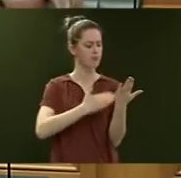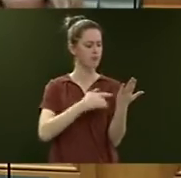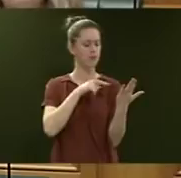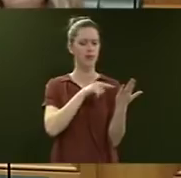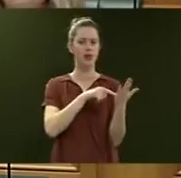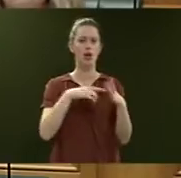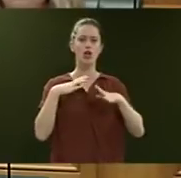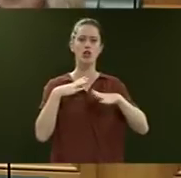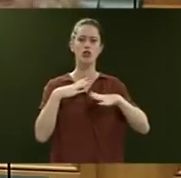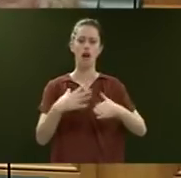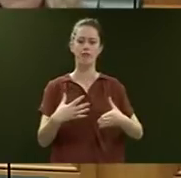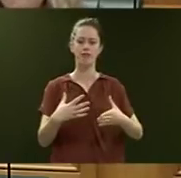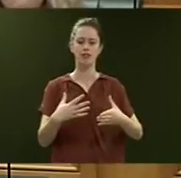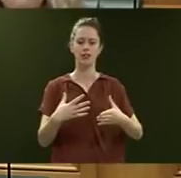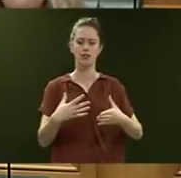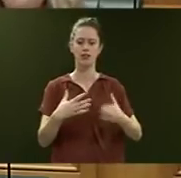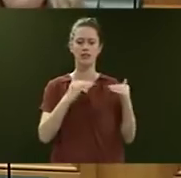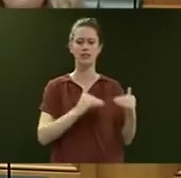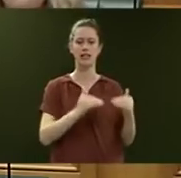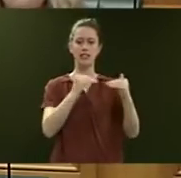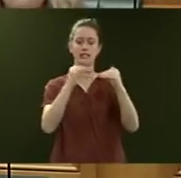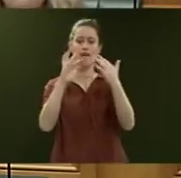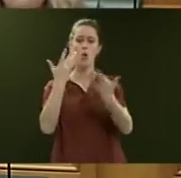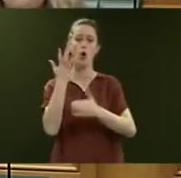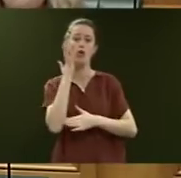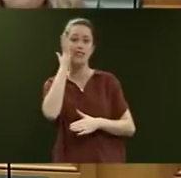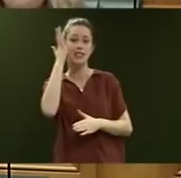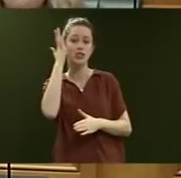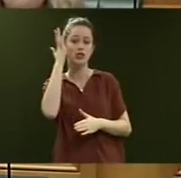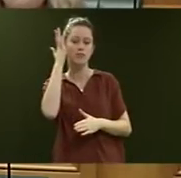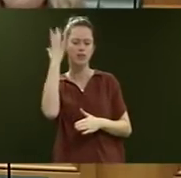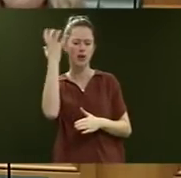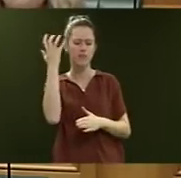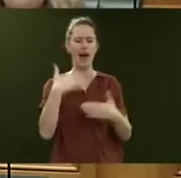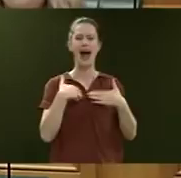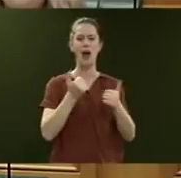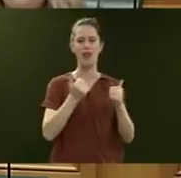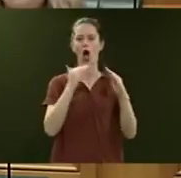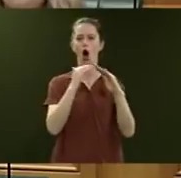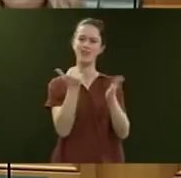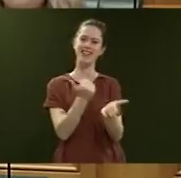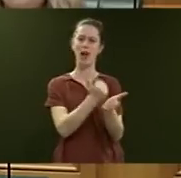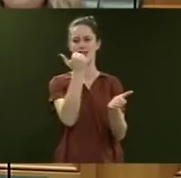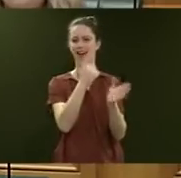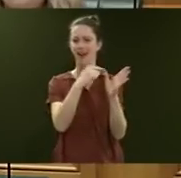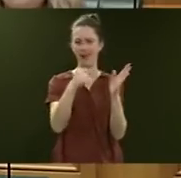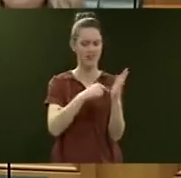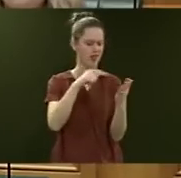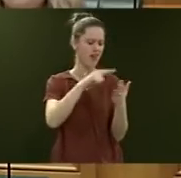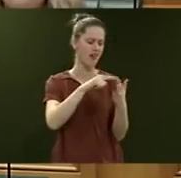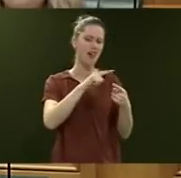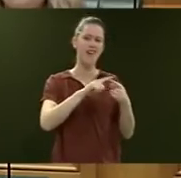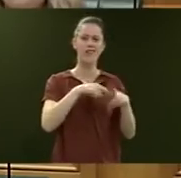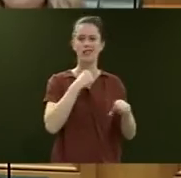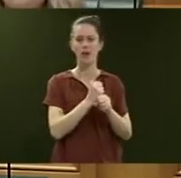draft standards for the Healthy Homes Guarantee Act, like, for